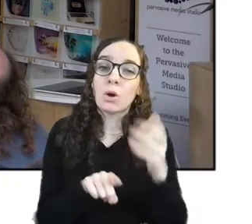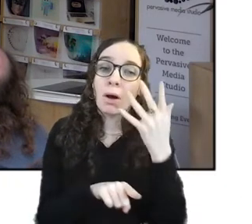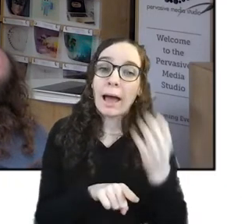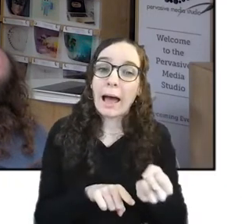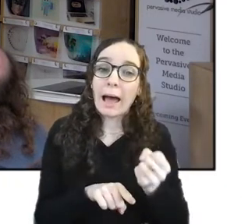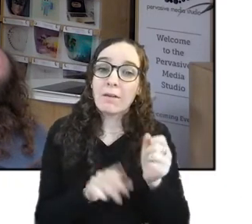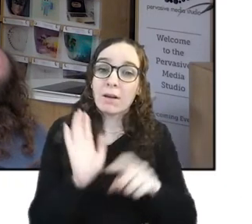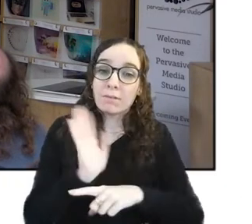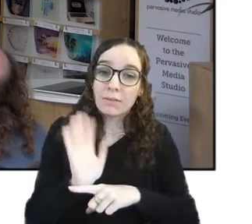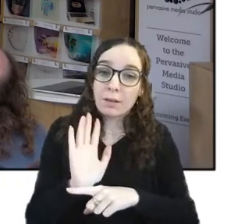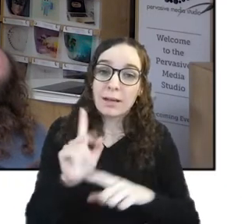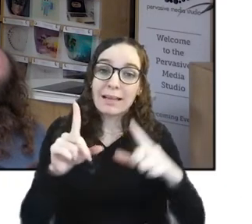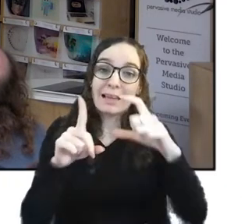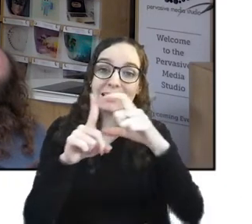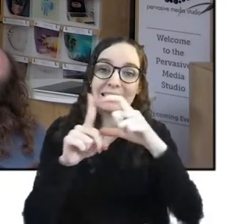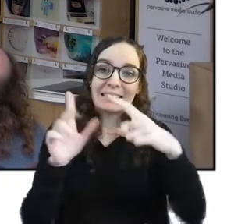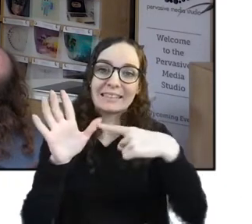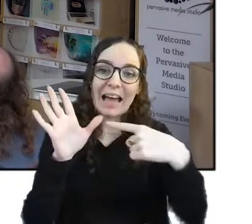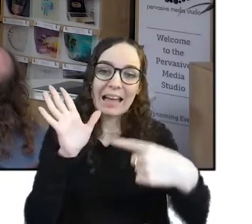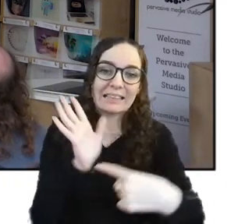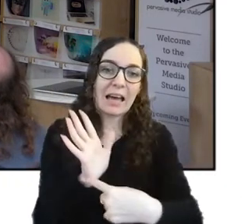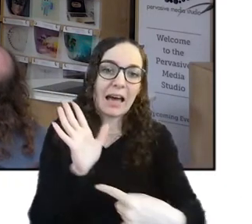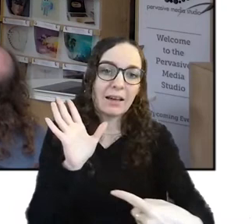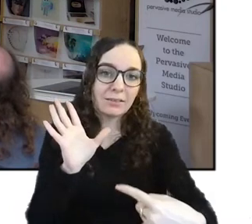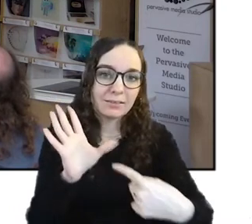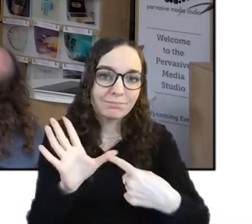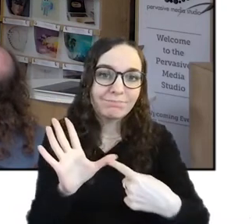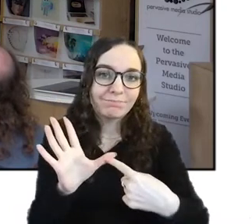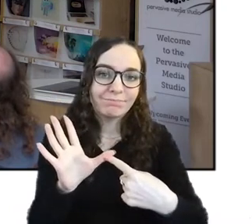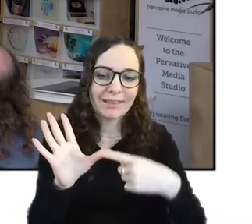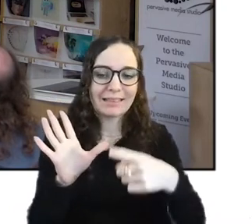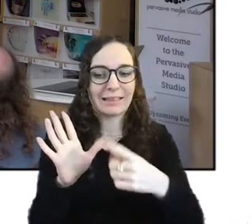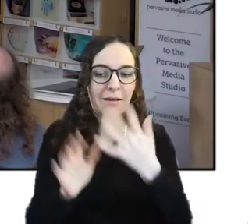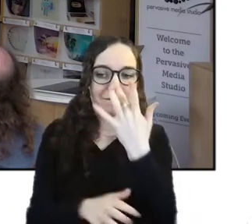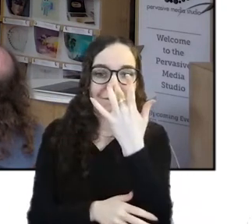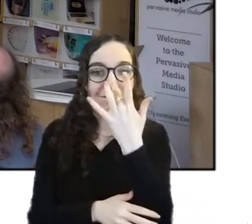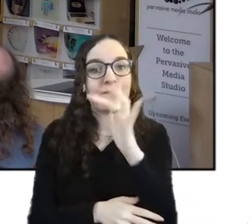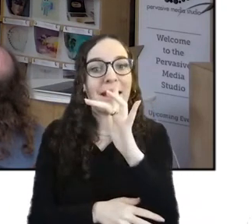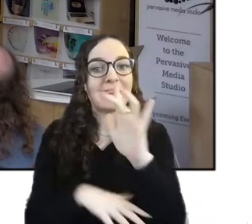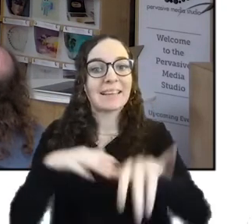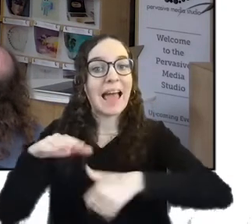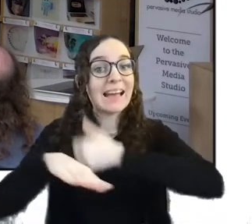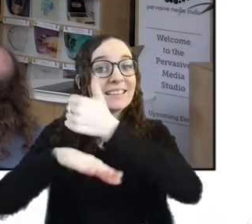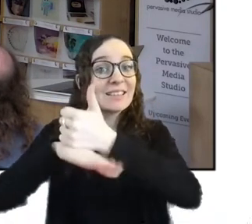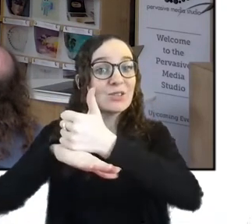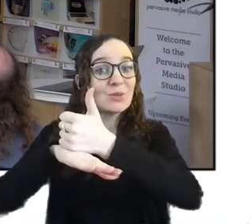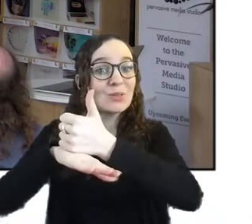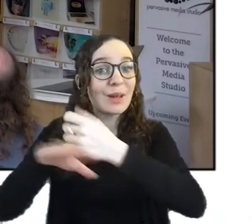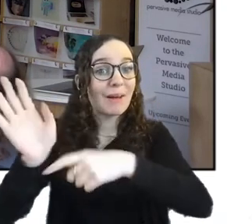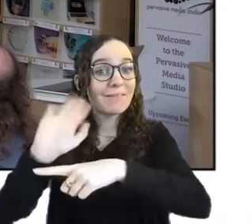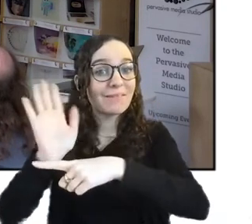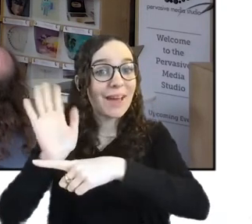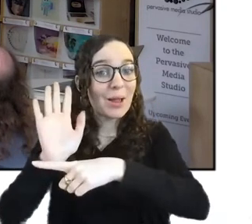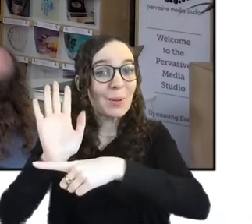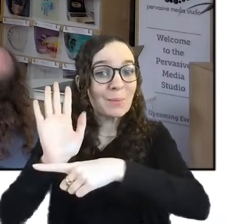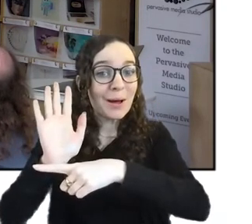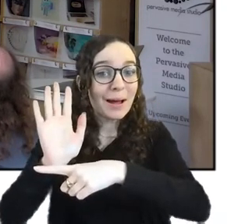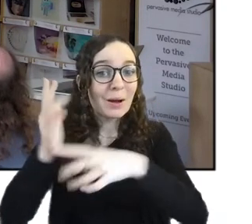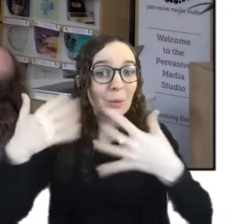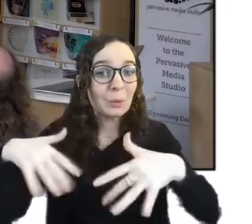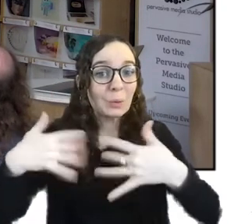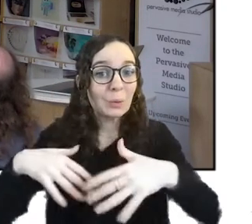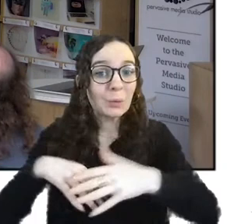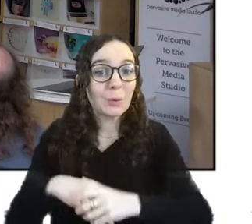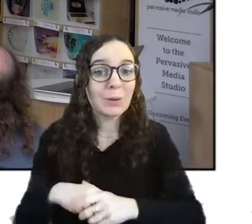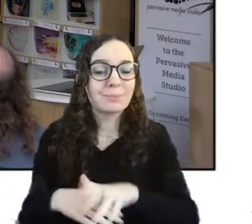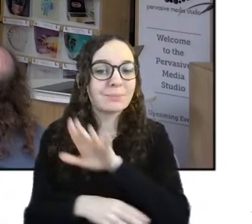technological consciousness which is a kind of fictional institute and it's really really beautiful film made by some south african artists and that will be screening